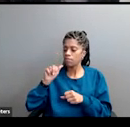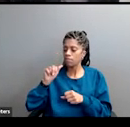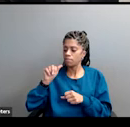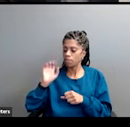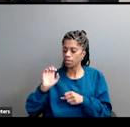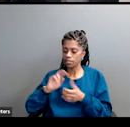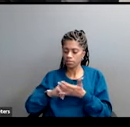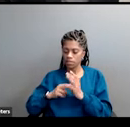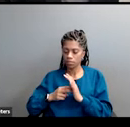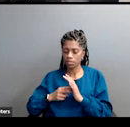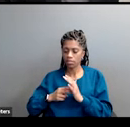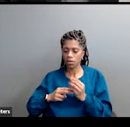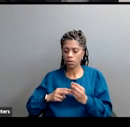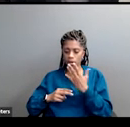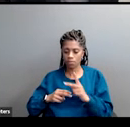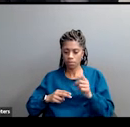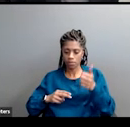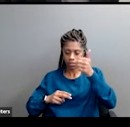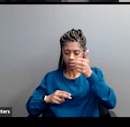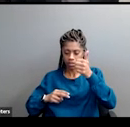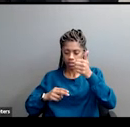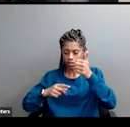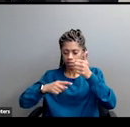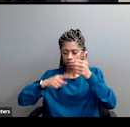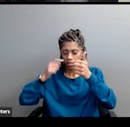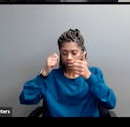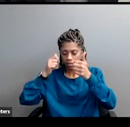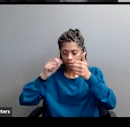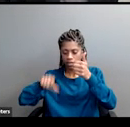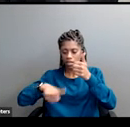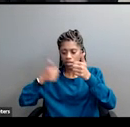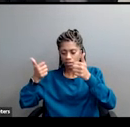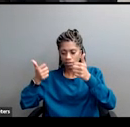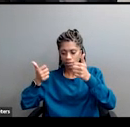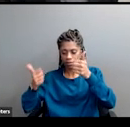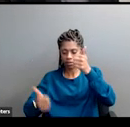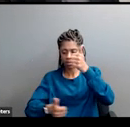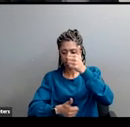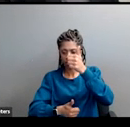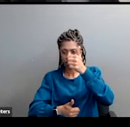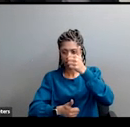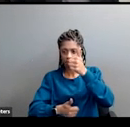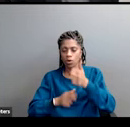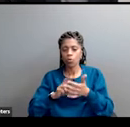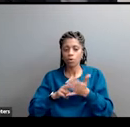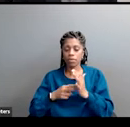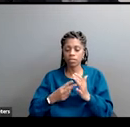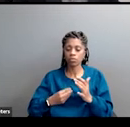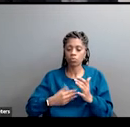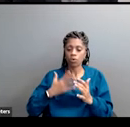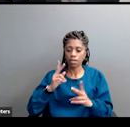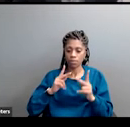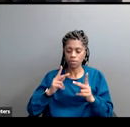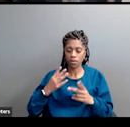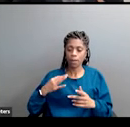what that means is that most whites benefit from racism, most whites will defend